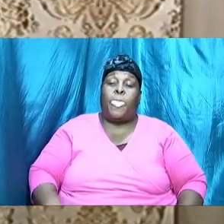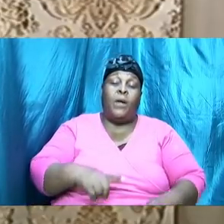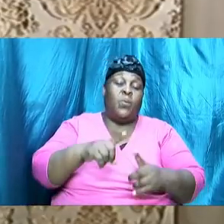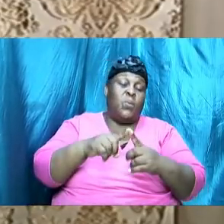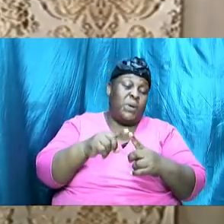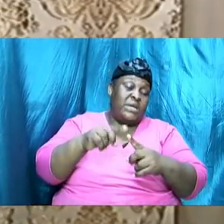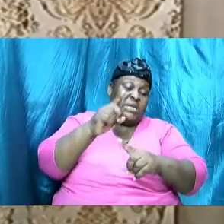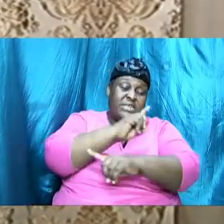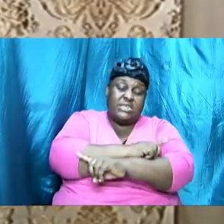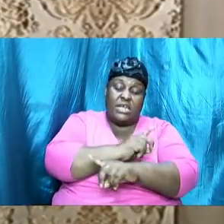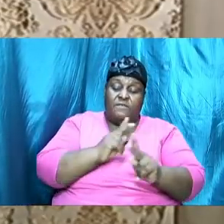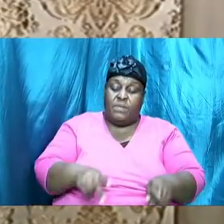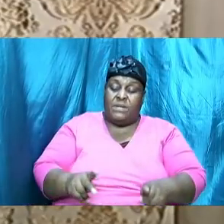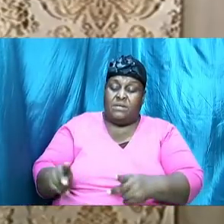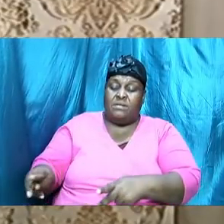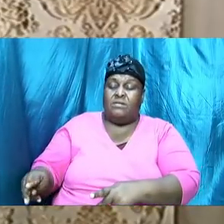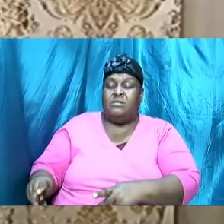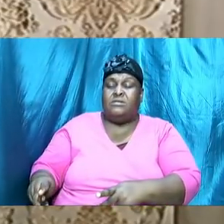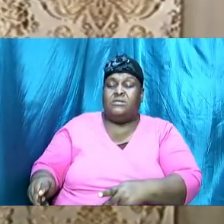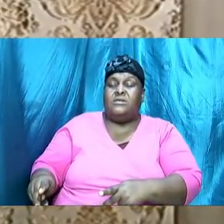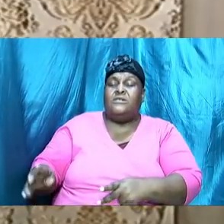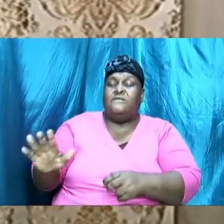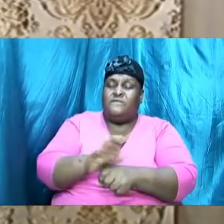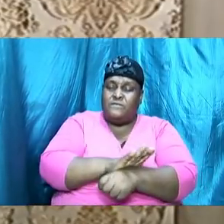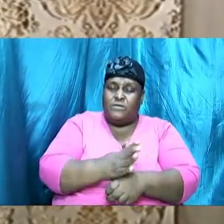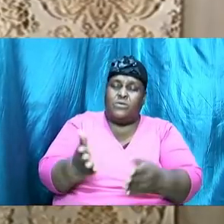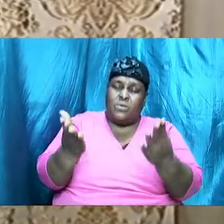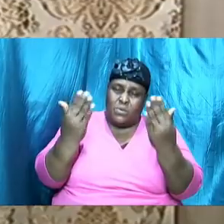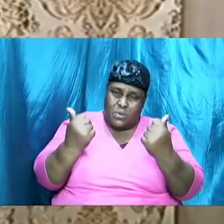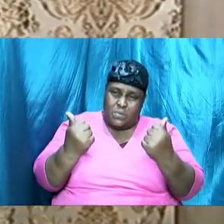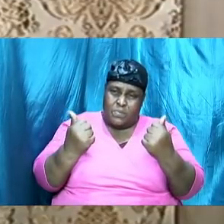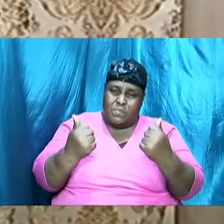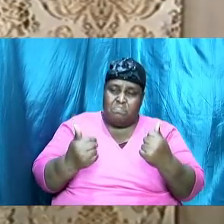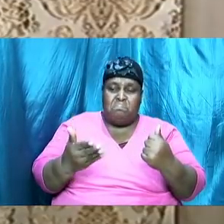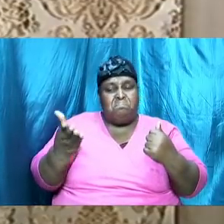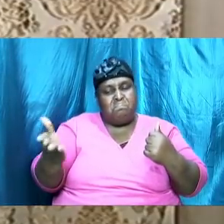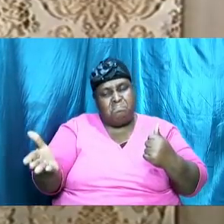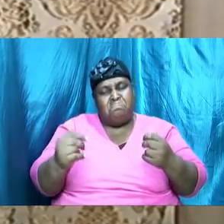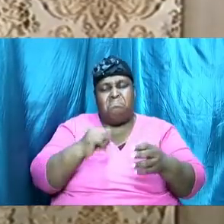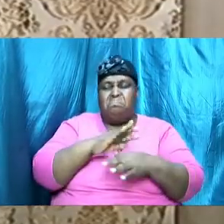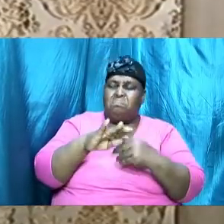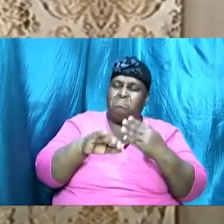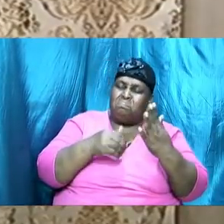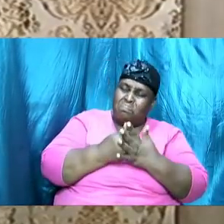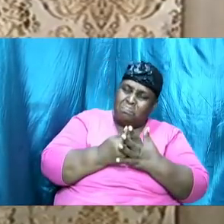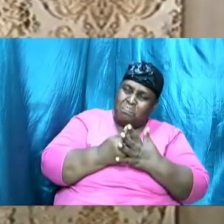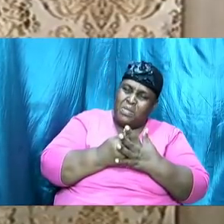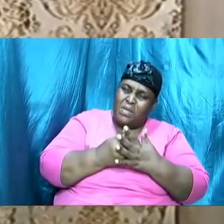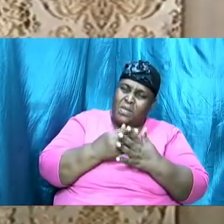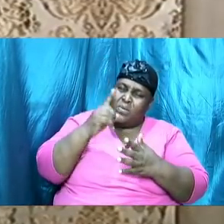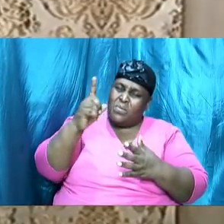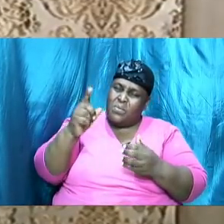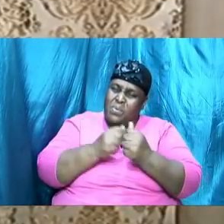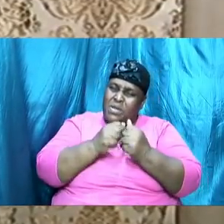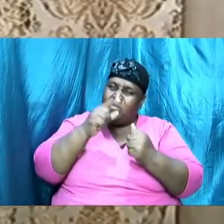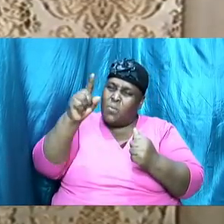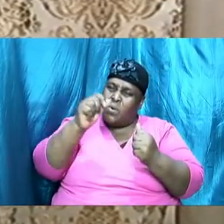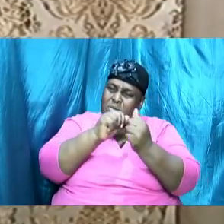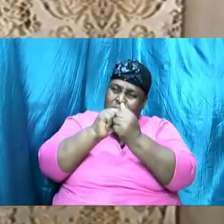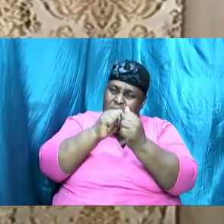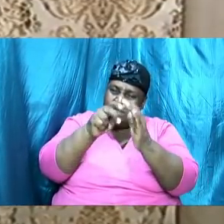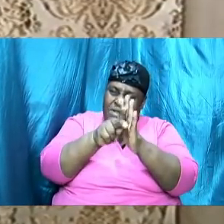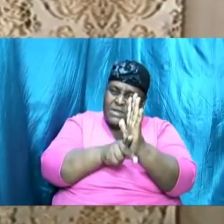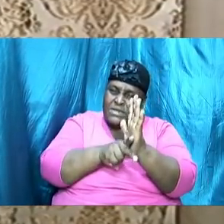the day of Pentecost was fully come they were all with one accord in